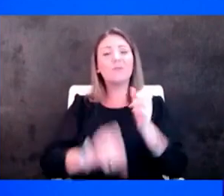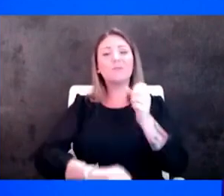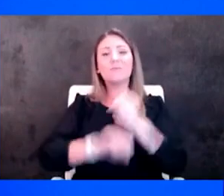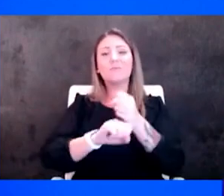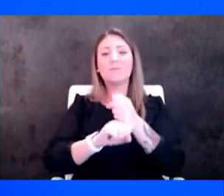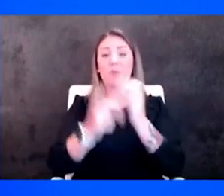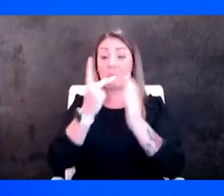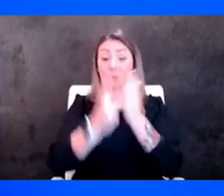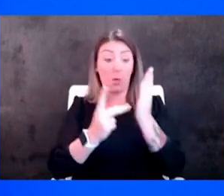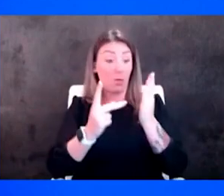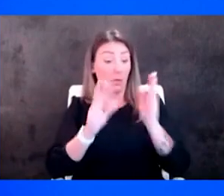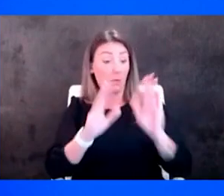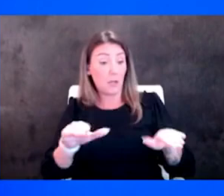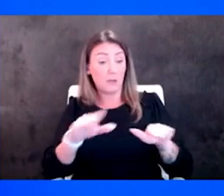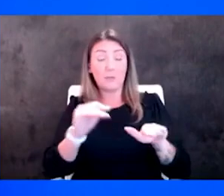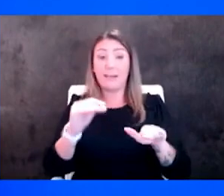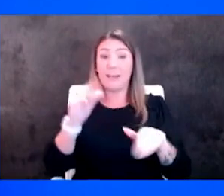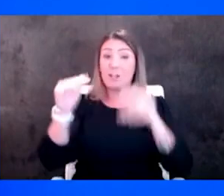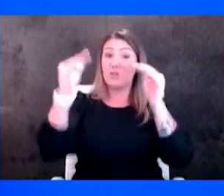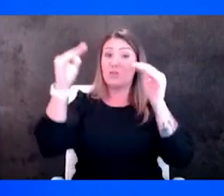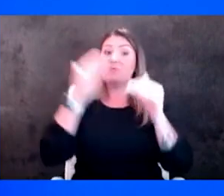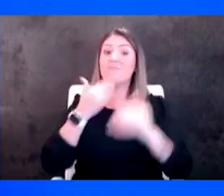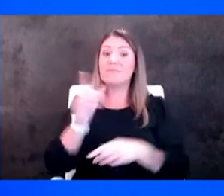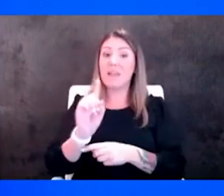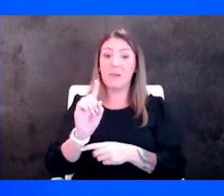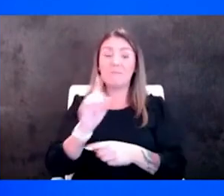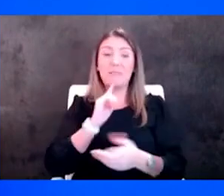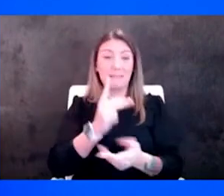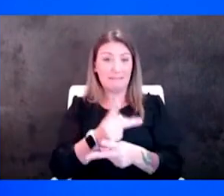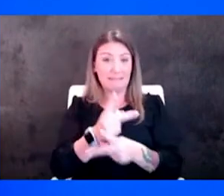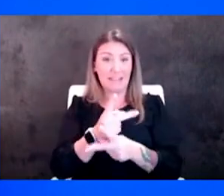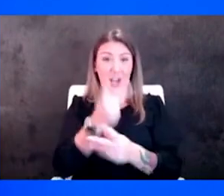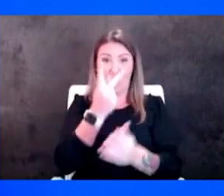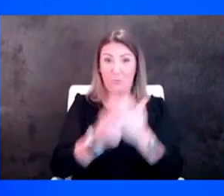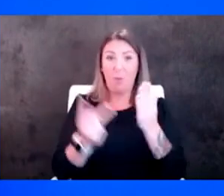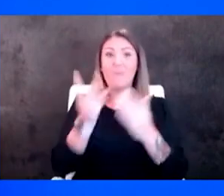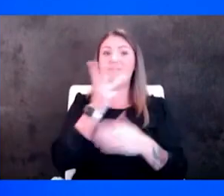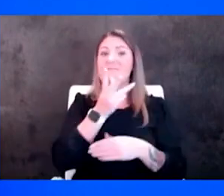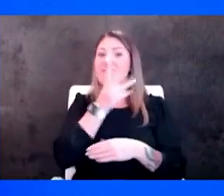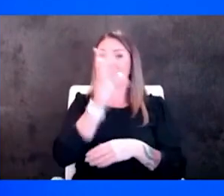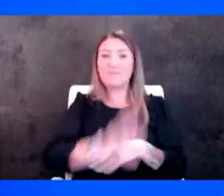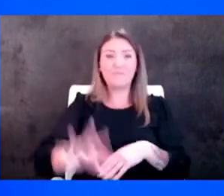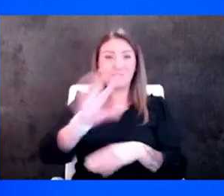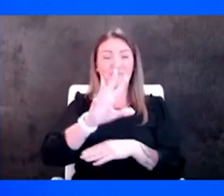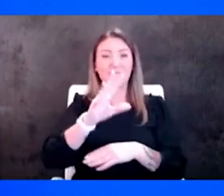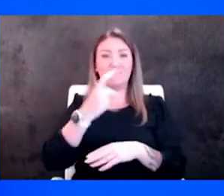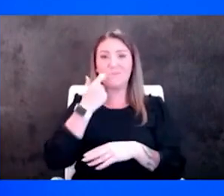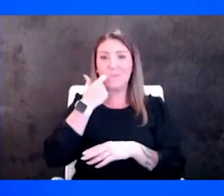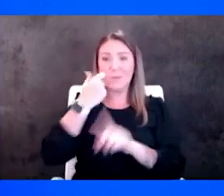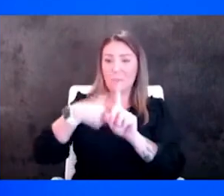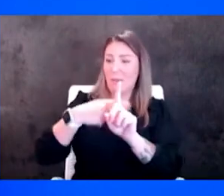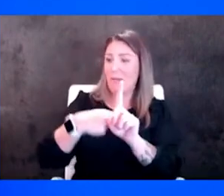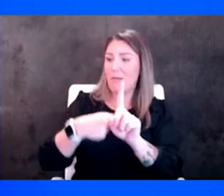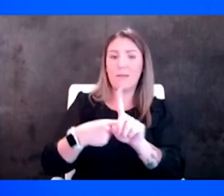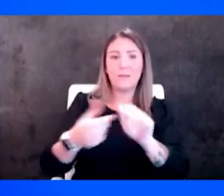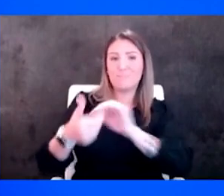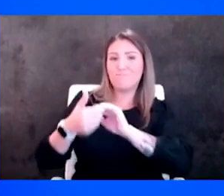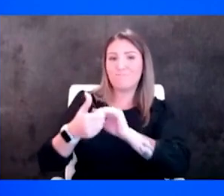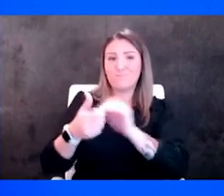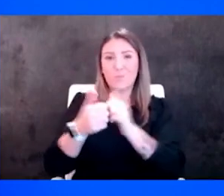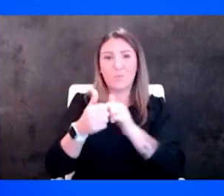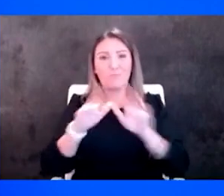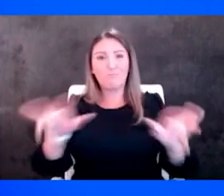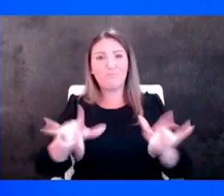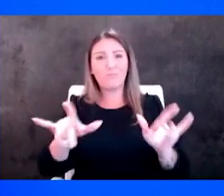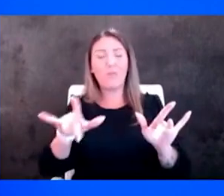adult diabetes care across our rural areas so we spent the last couple of months working very closely with their team and as we've